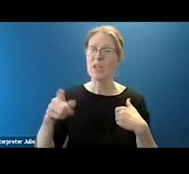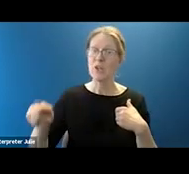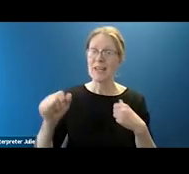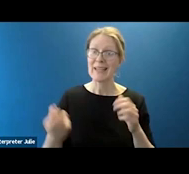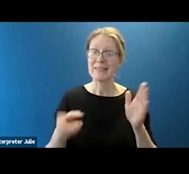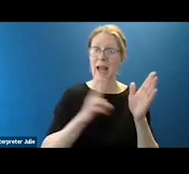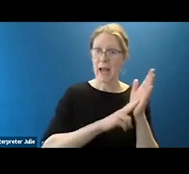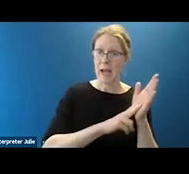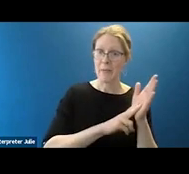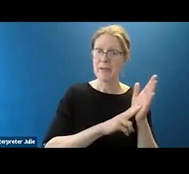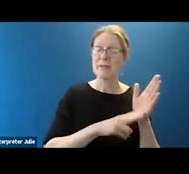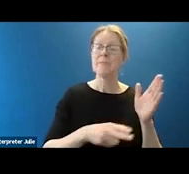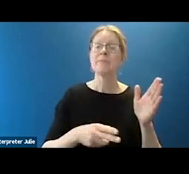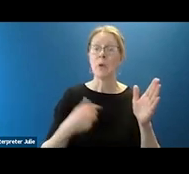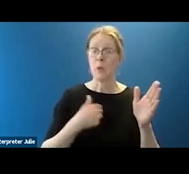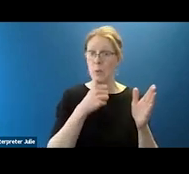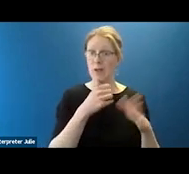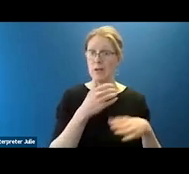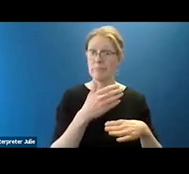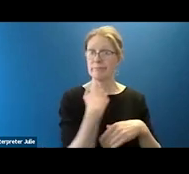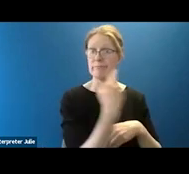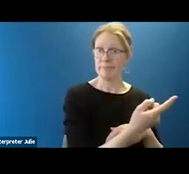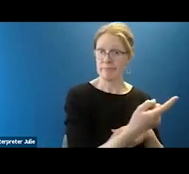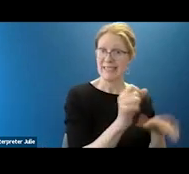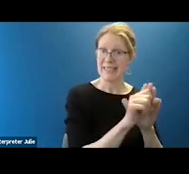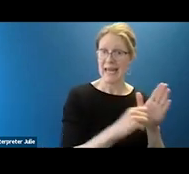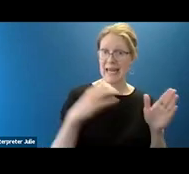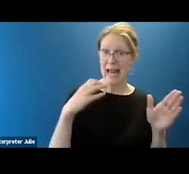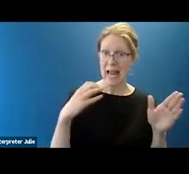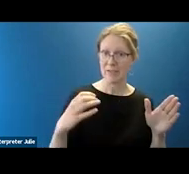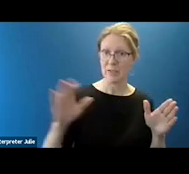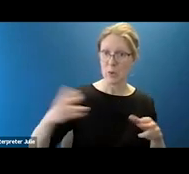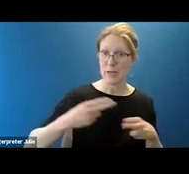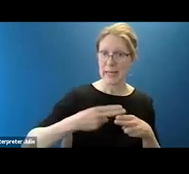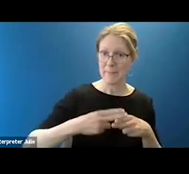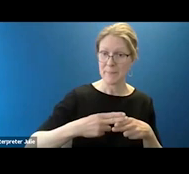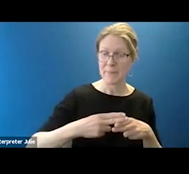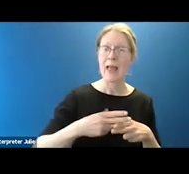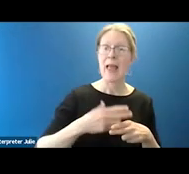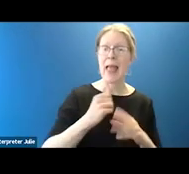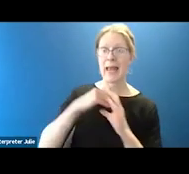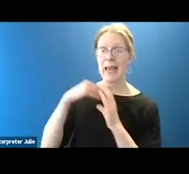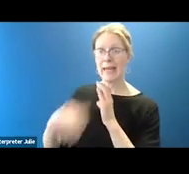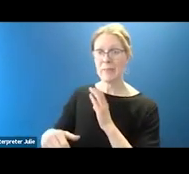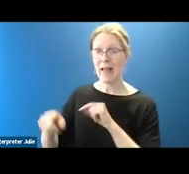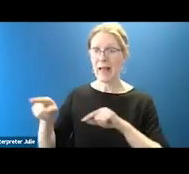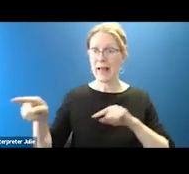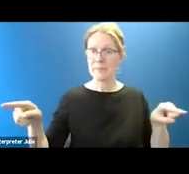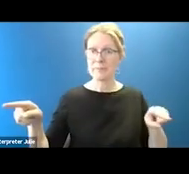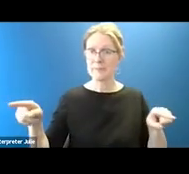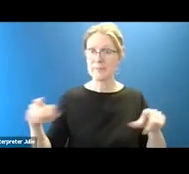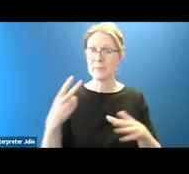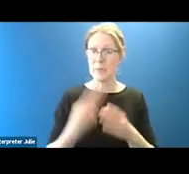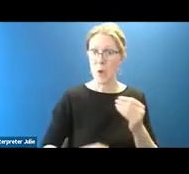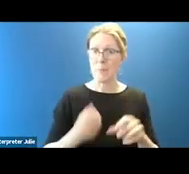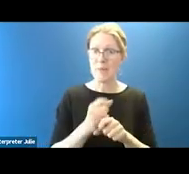will share this information with your state captain. We will also send an introductory email to you and your state captain to make sure you have